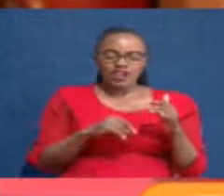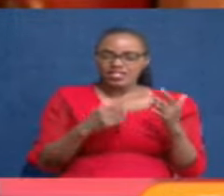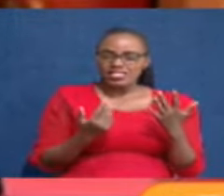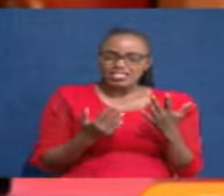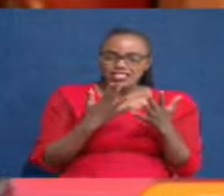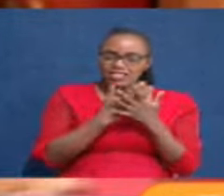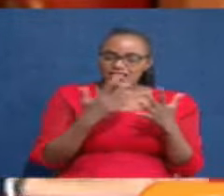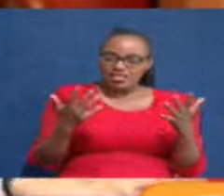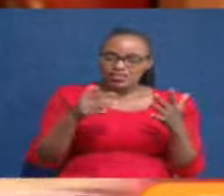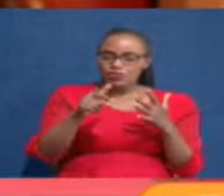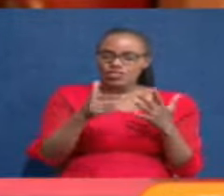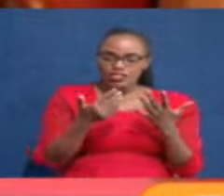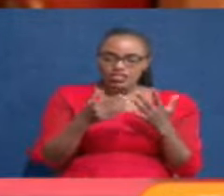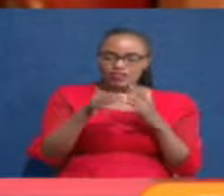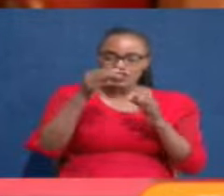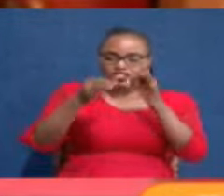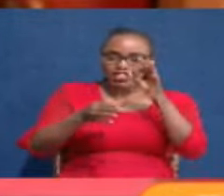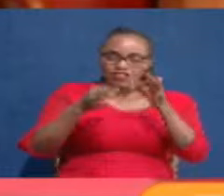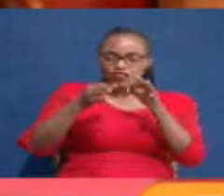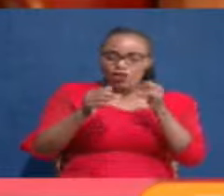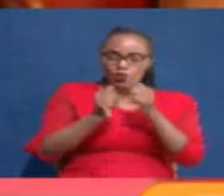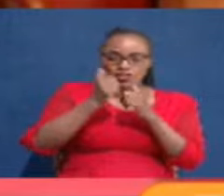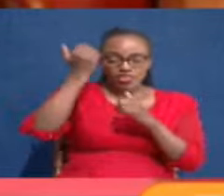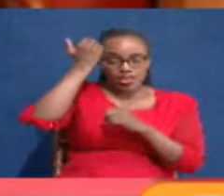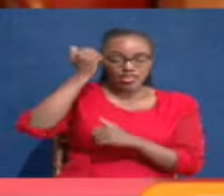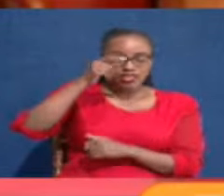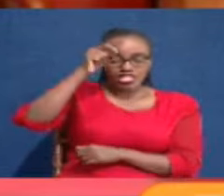the Court of Appeal with all due respect to the learned judges.